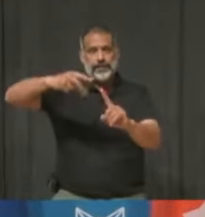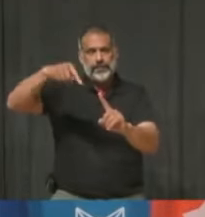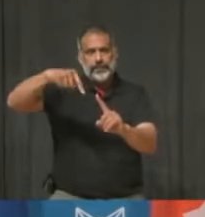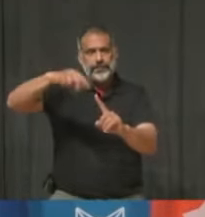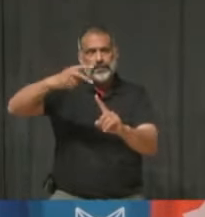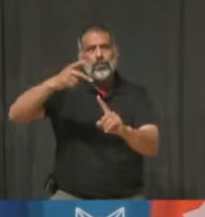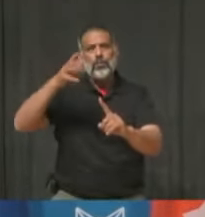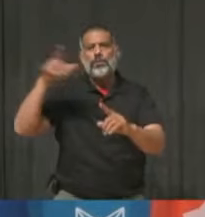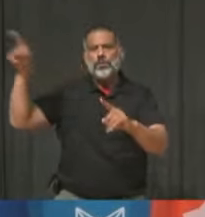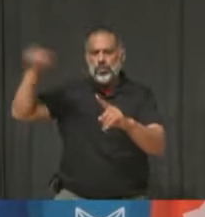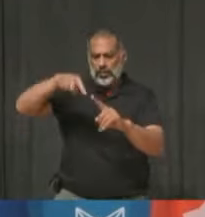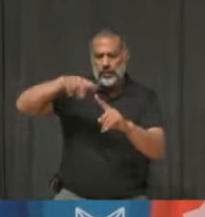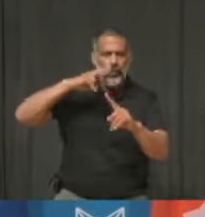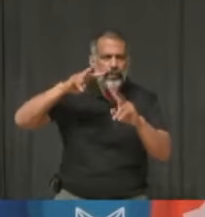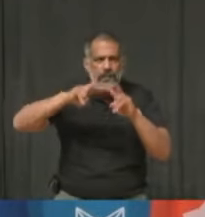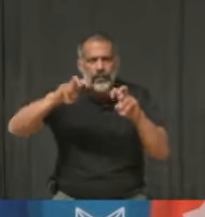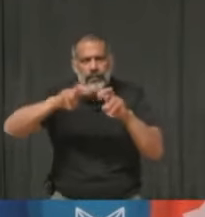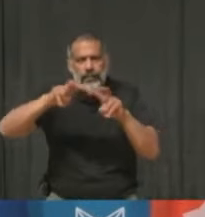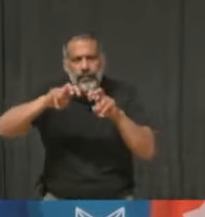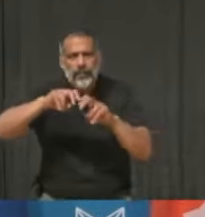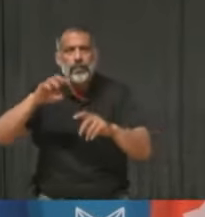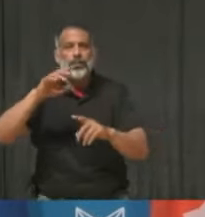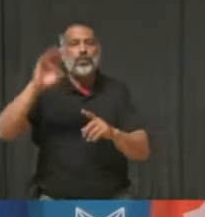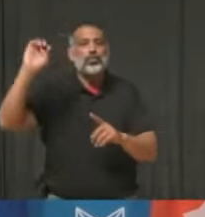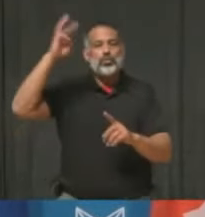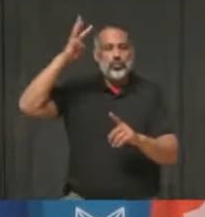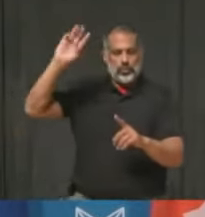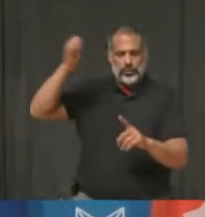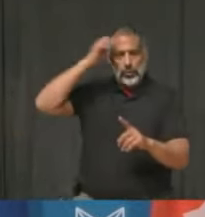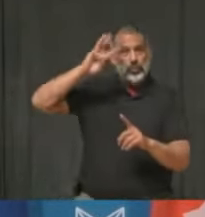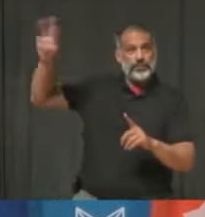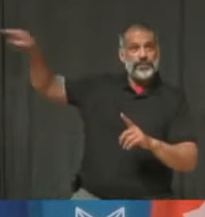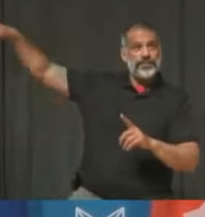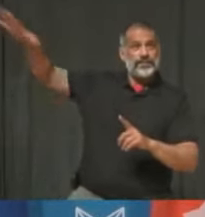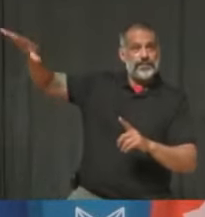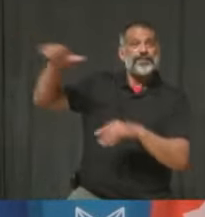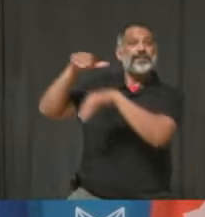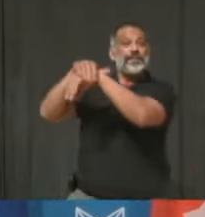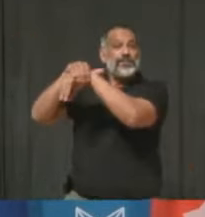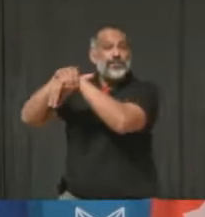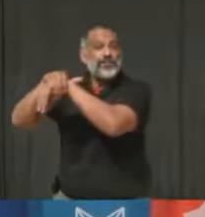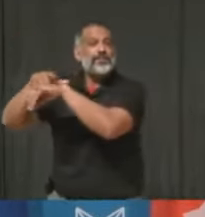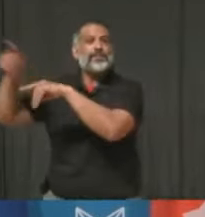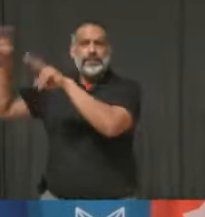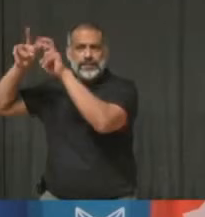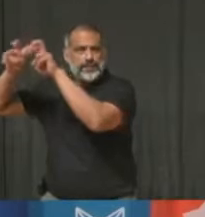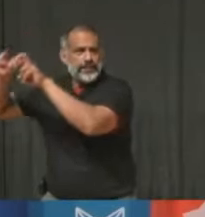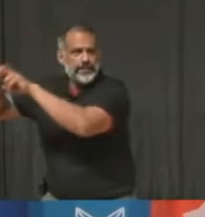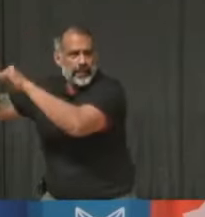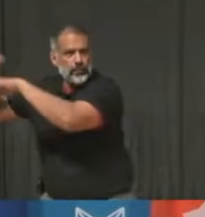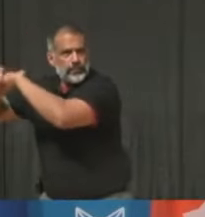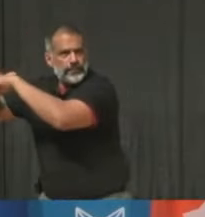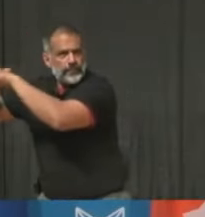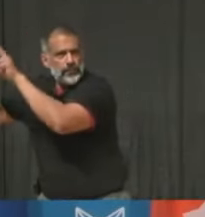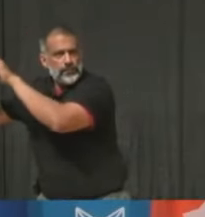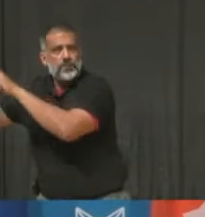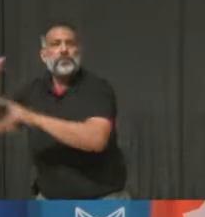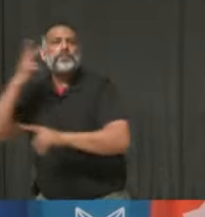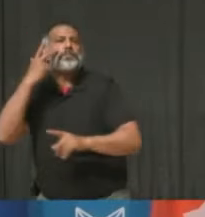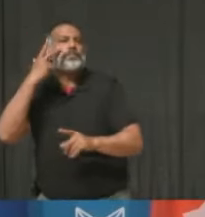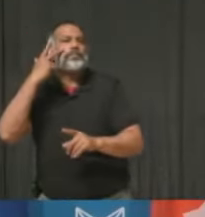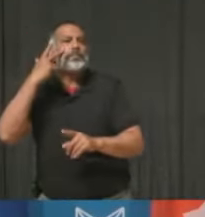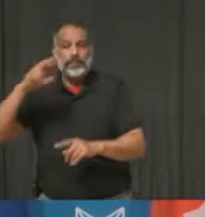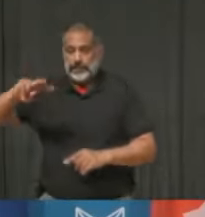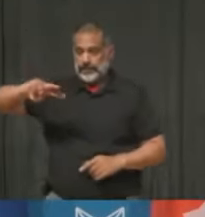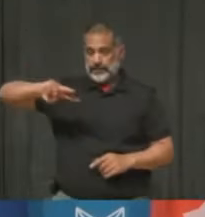data from Western Europe and the UK. And we also know that there is still AstraZeneca as well that may be, you know, used for second